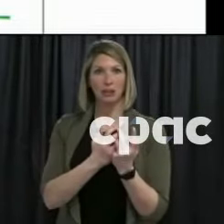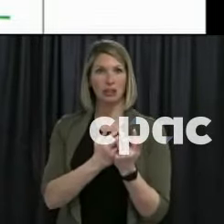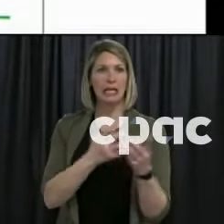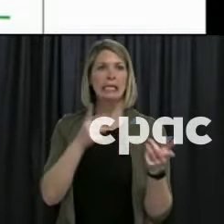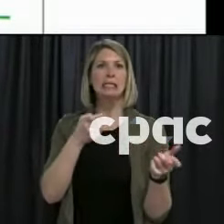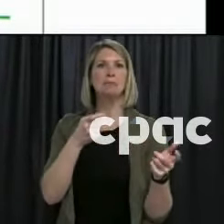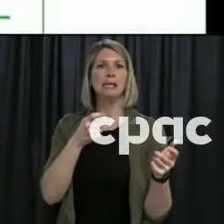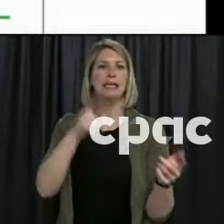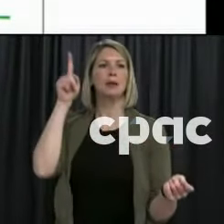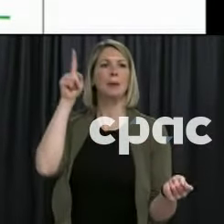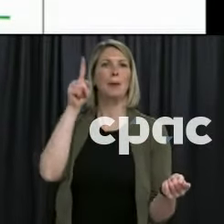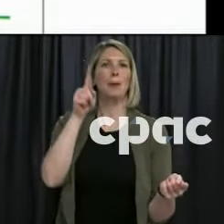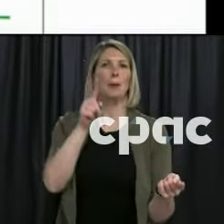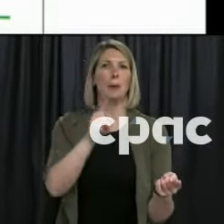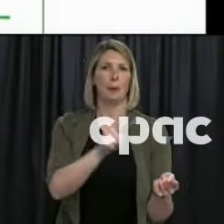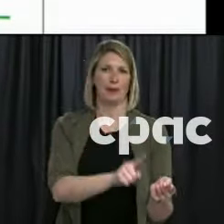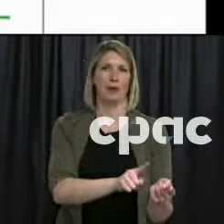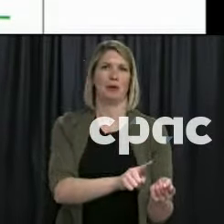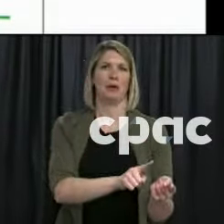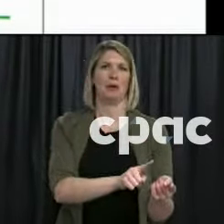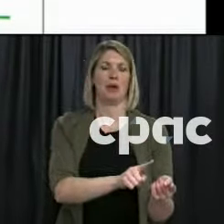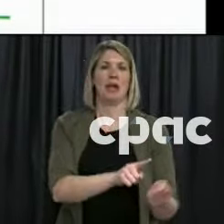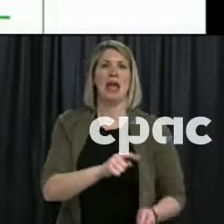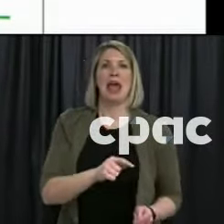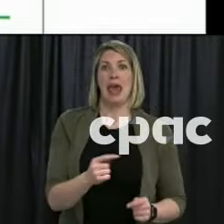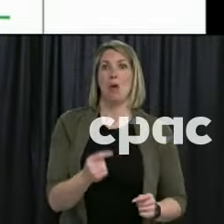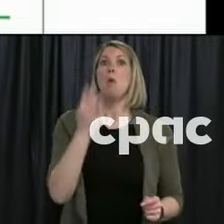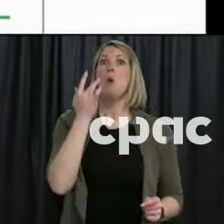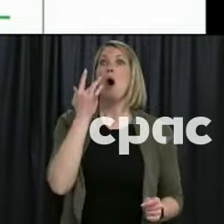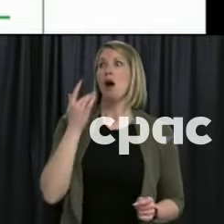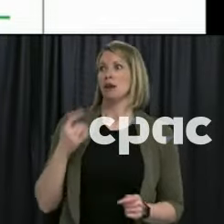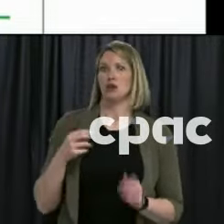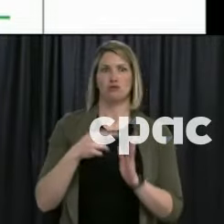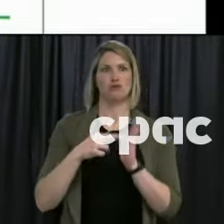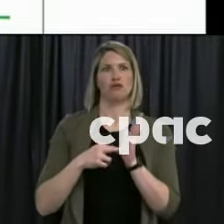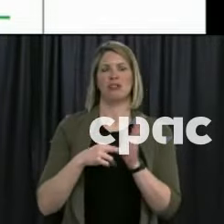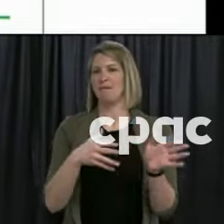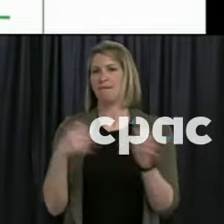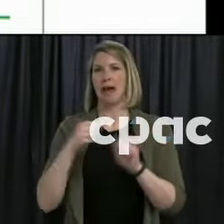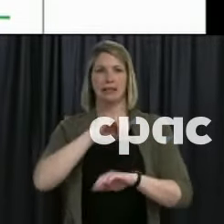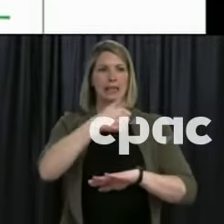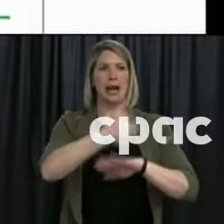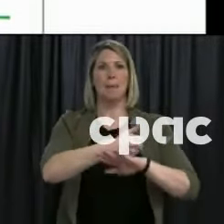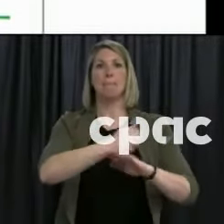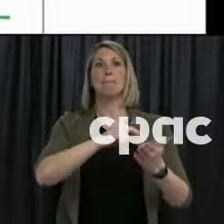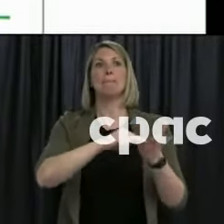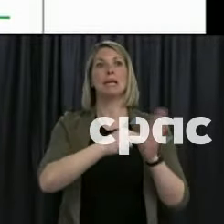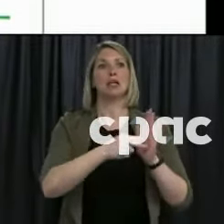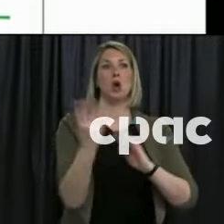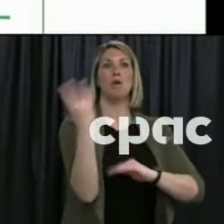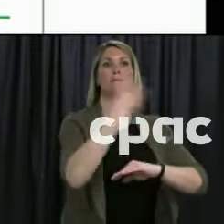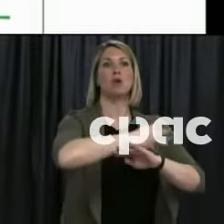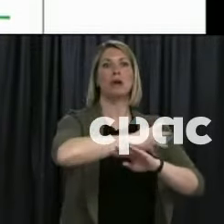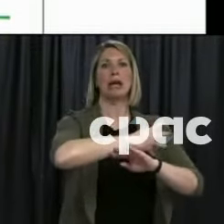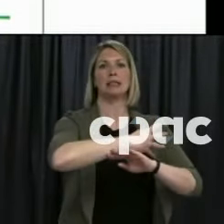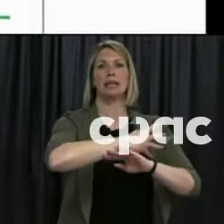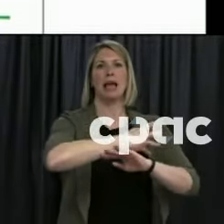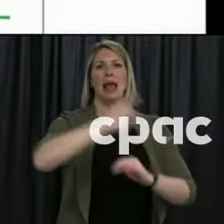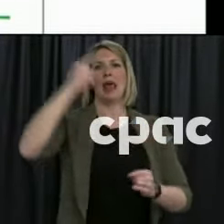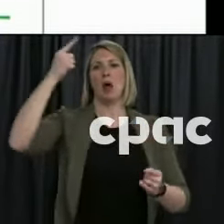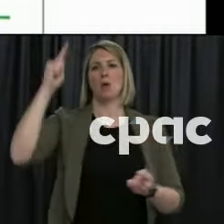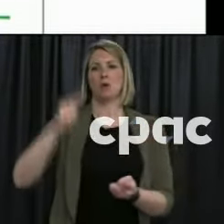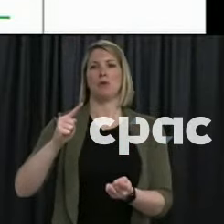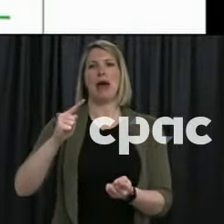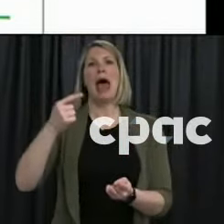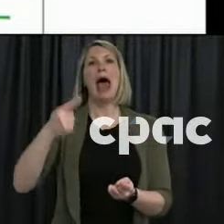the cases decreased by half every four days. So this was a scary event and it was really well managed. And this